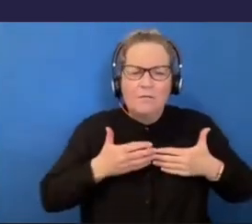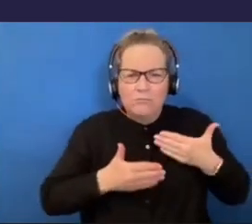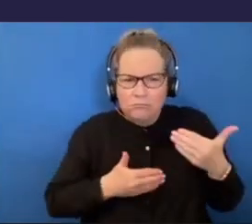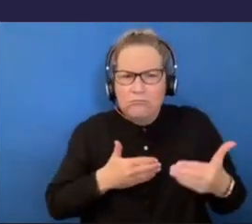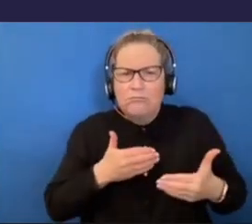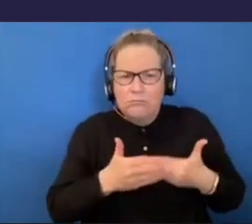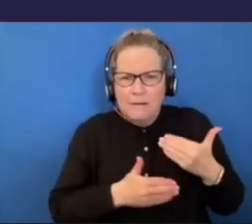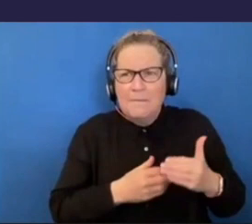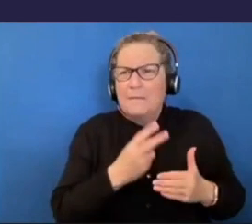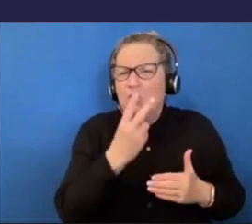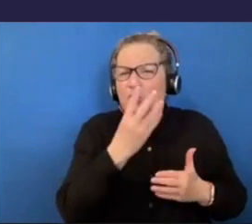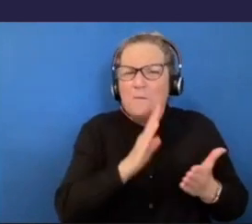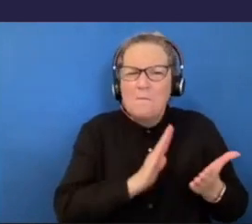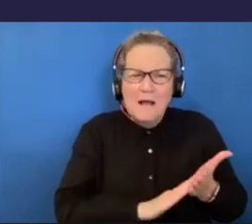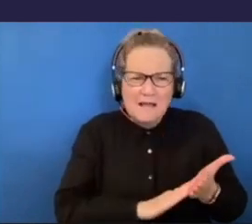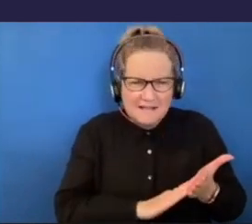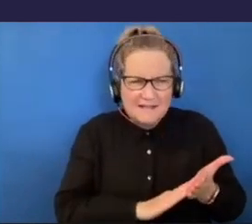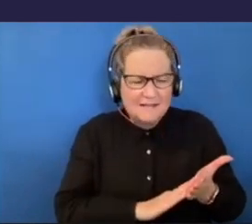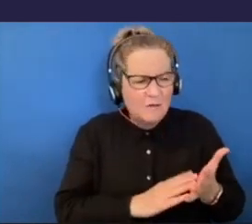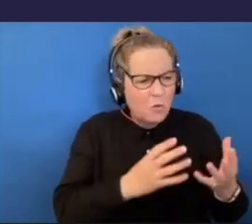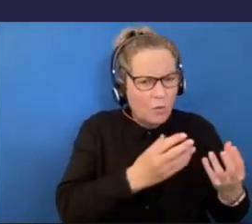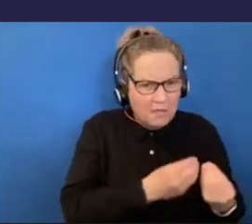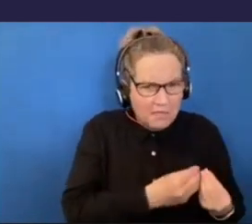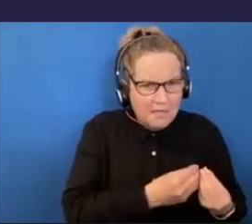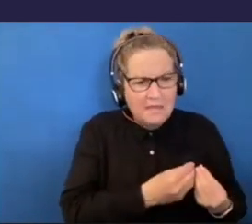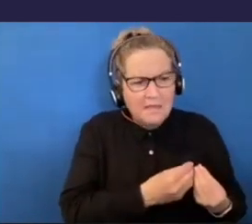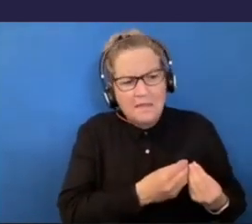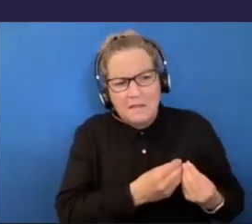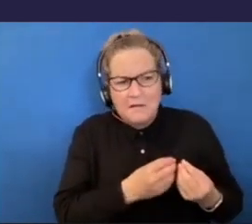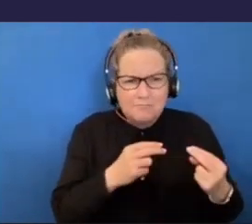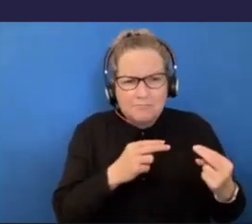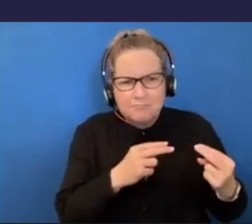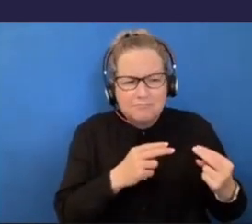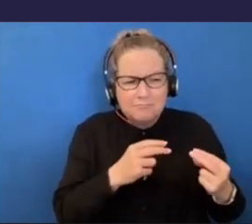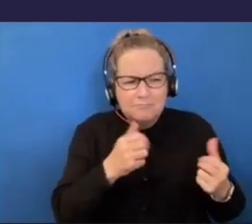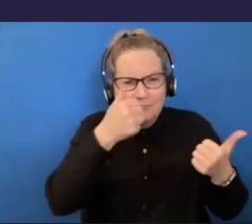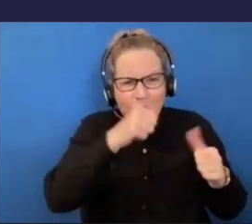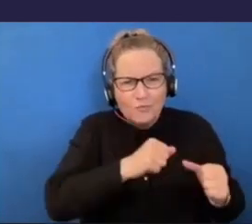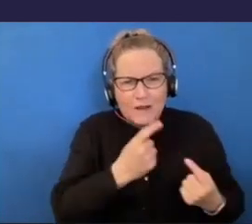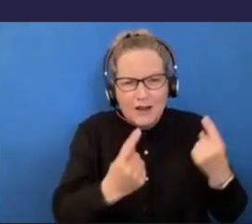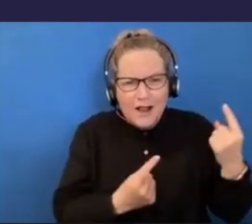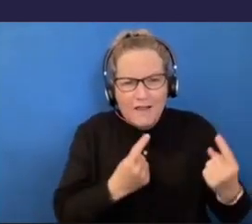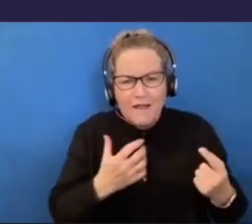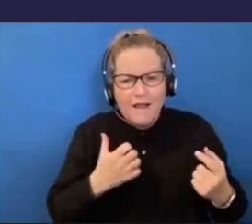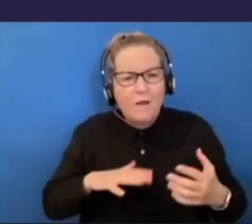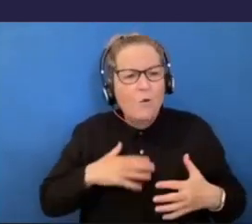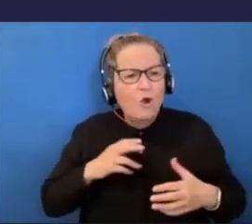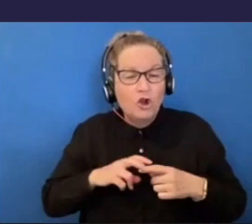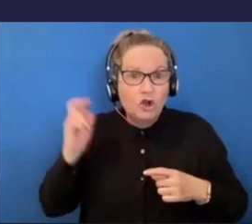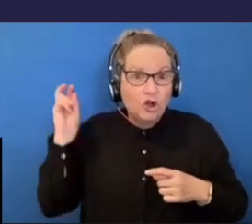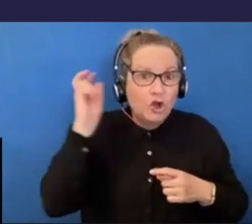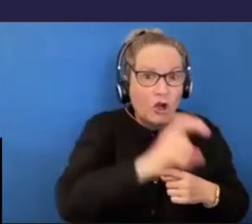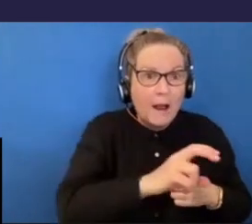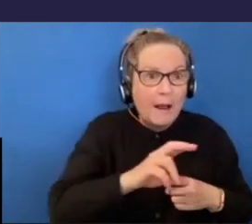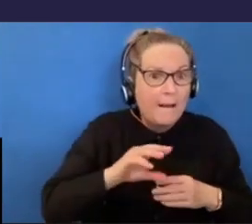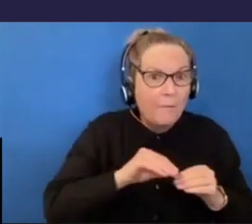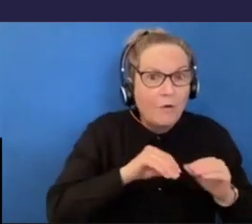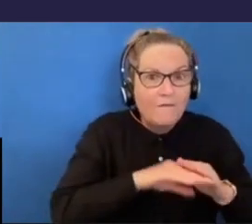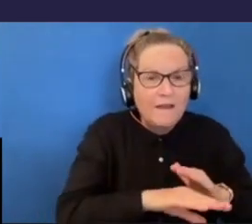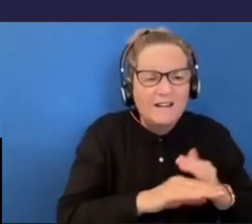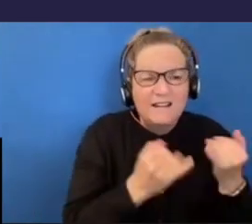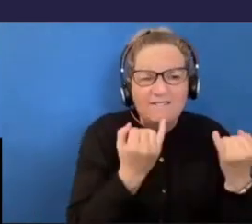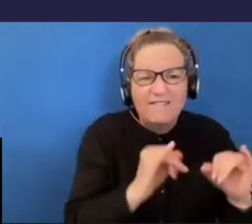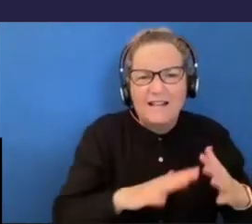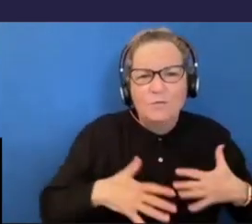couple months, I think, of, yeah, seeing if it would work and not jumping in, just to make sure we were both on board with it. yeah, cool. And how did you